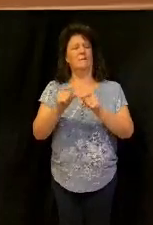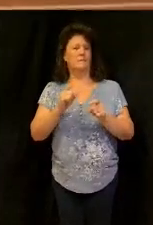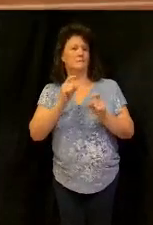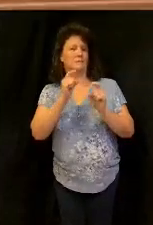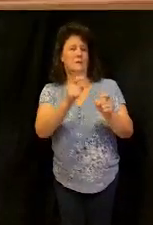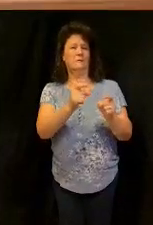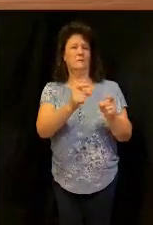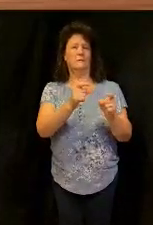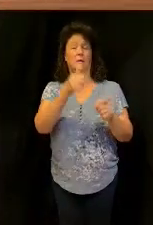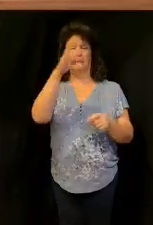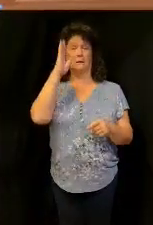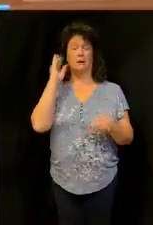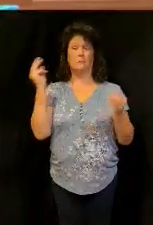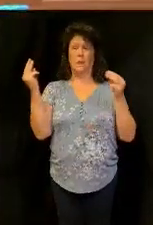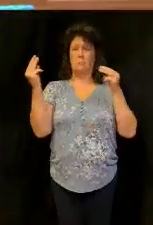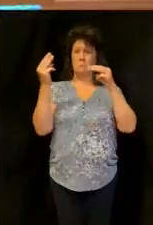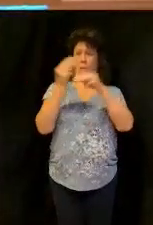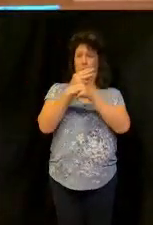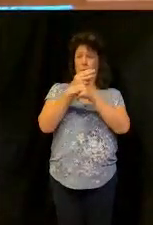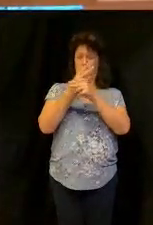and God will multiply it